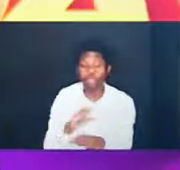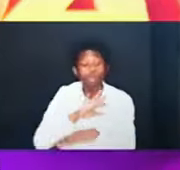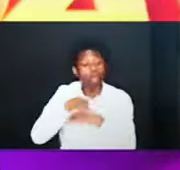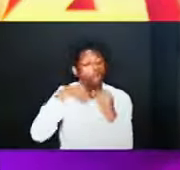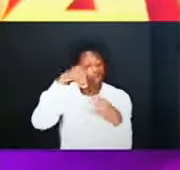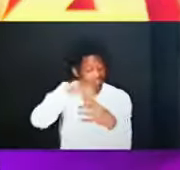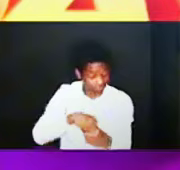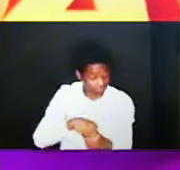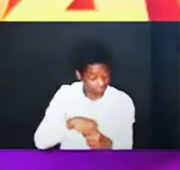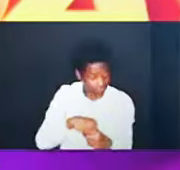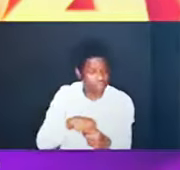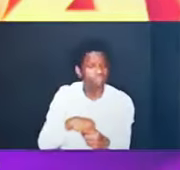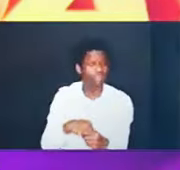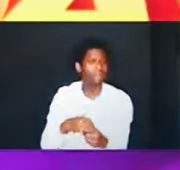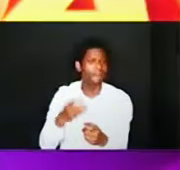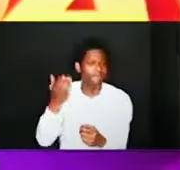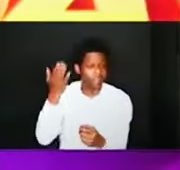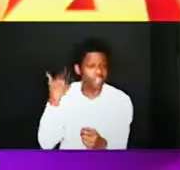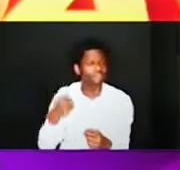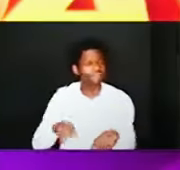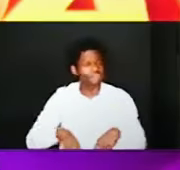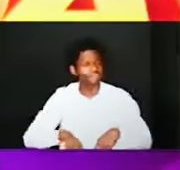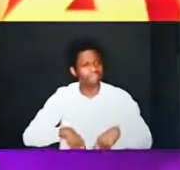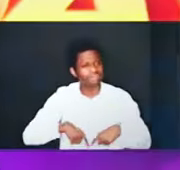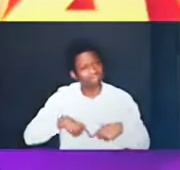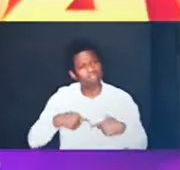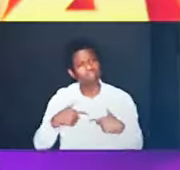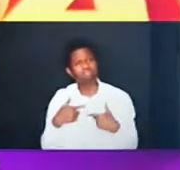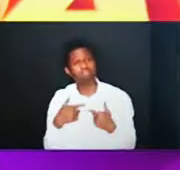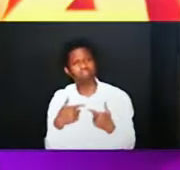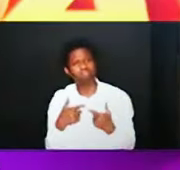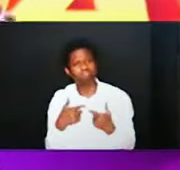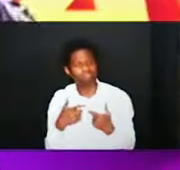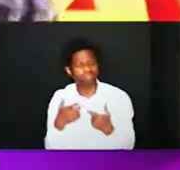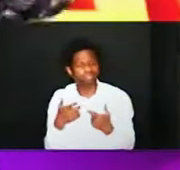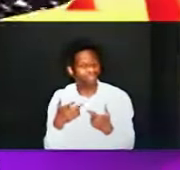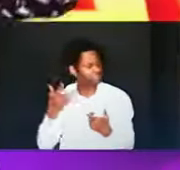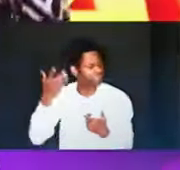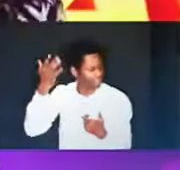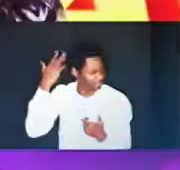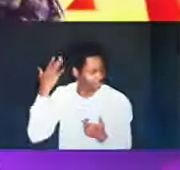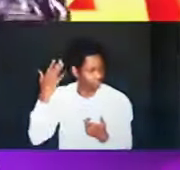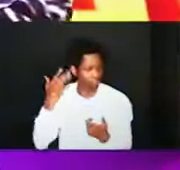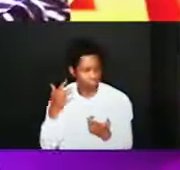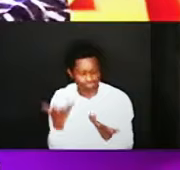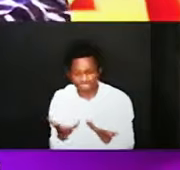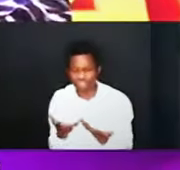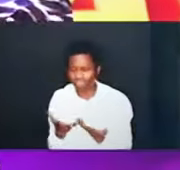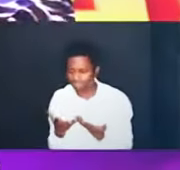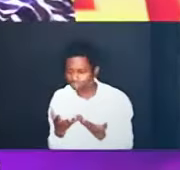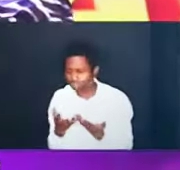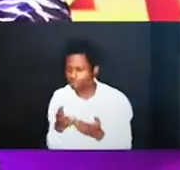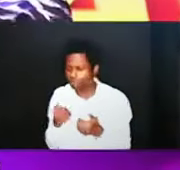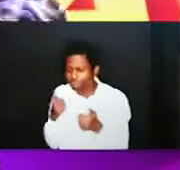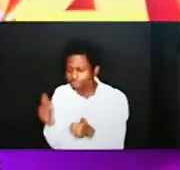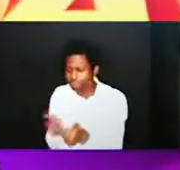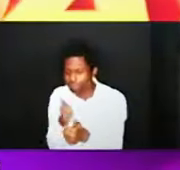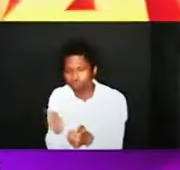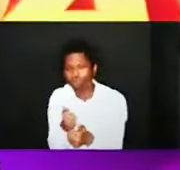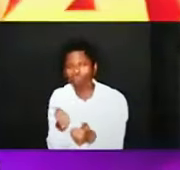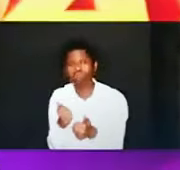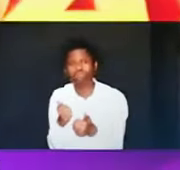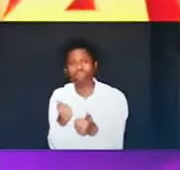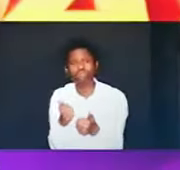following its desires and thoughts like the rest like the rest of the world we we